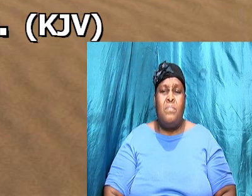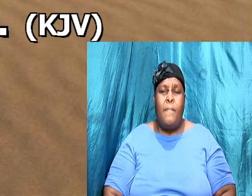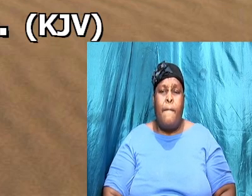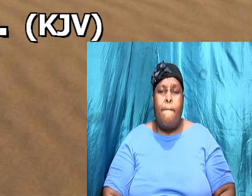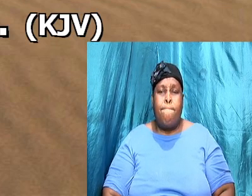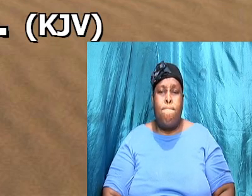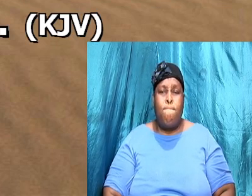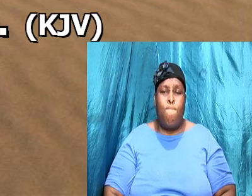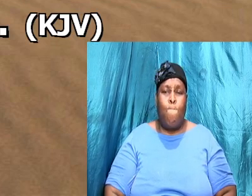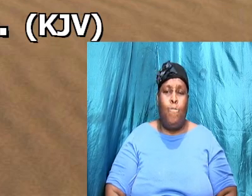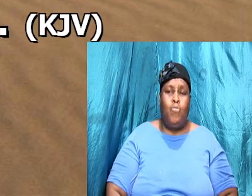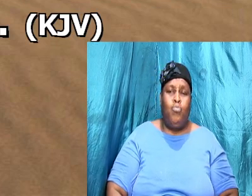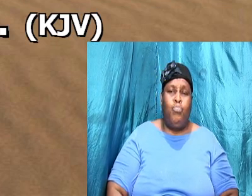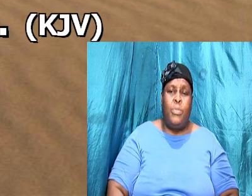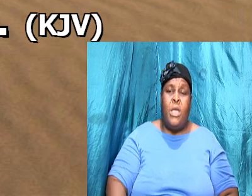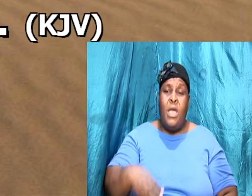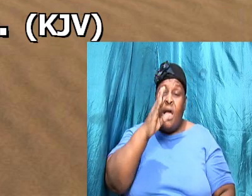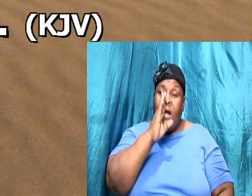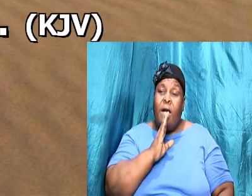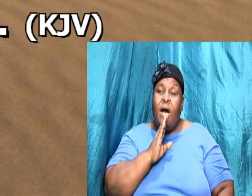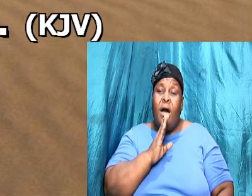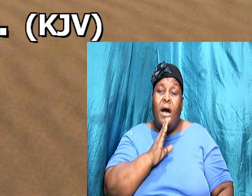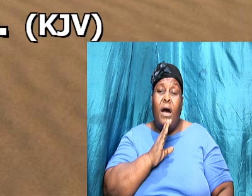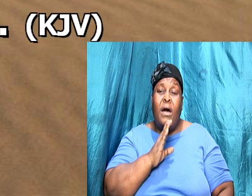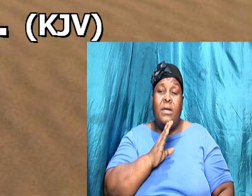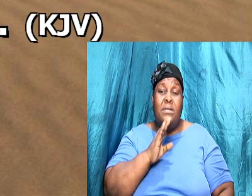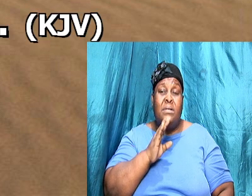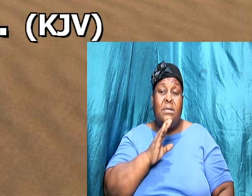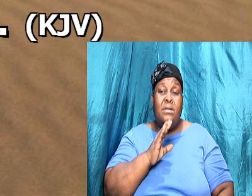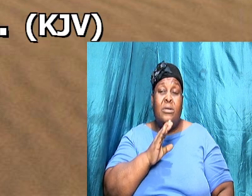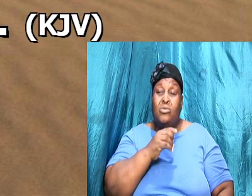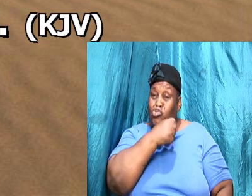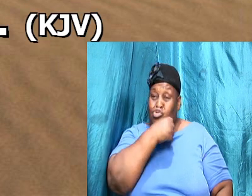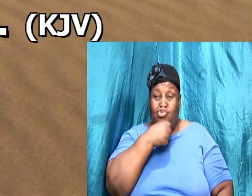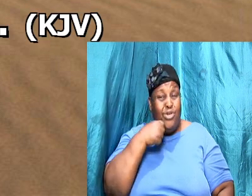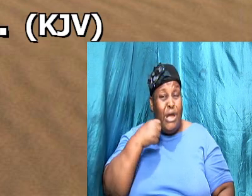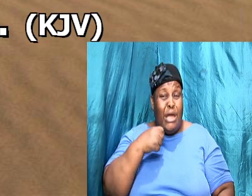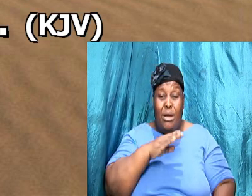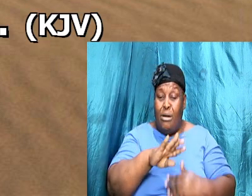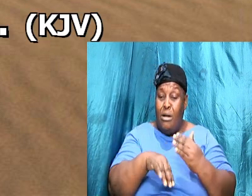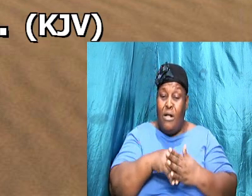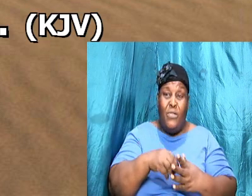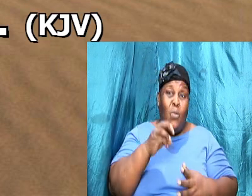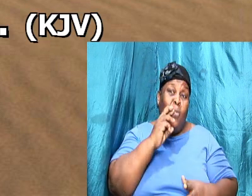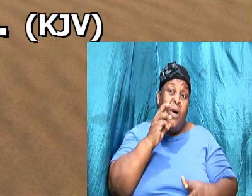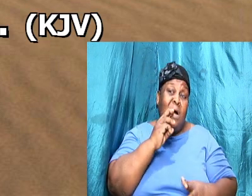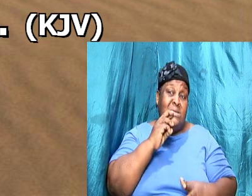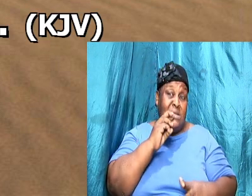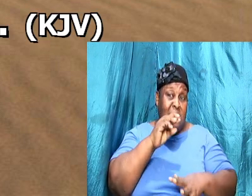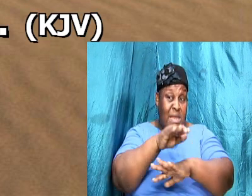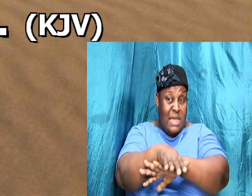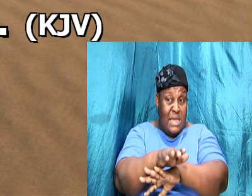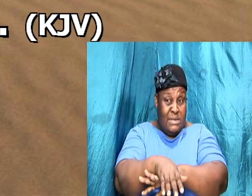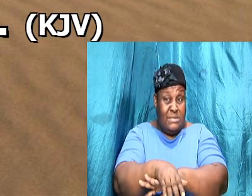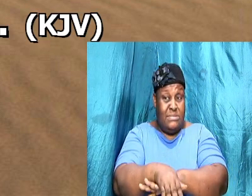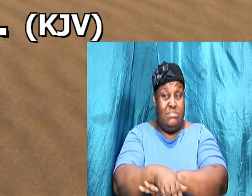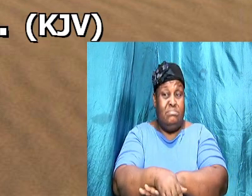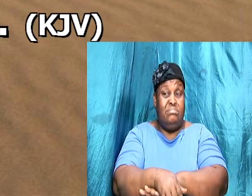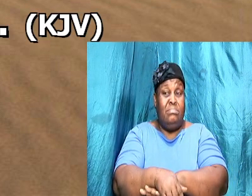I and God did so that night for it was dry upon the fleece only